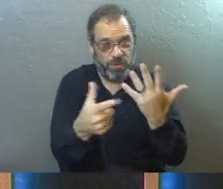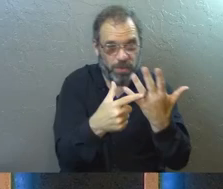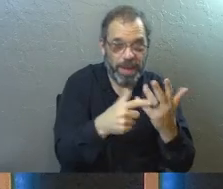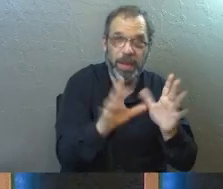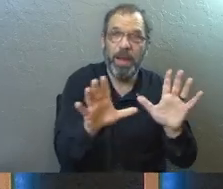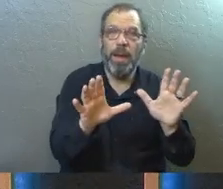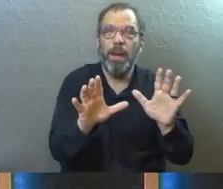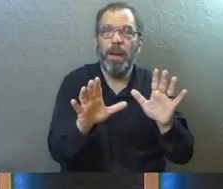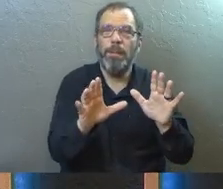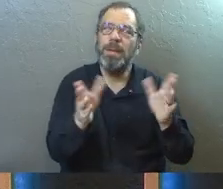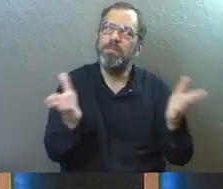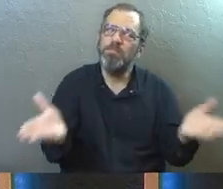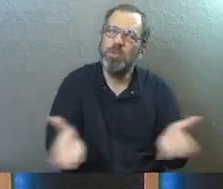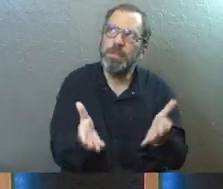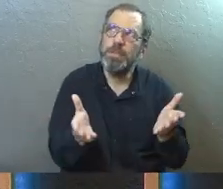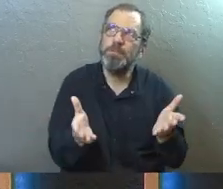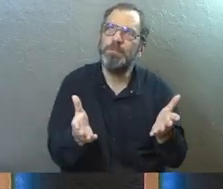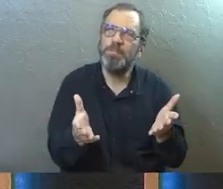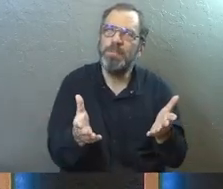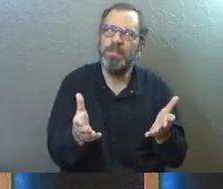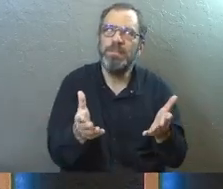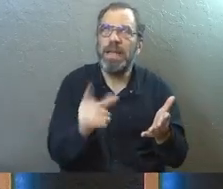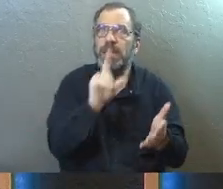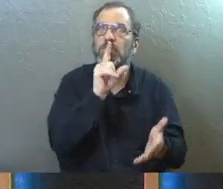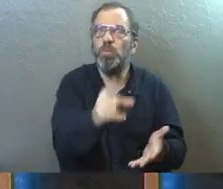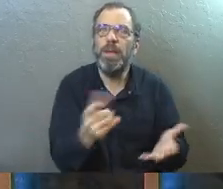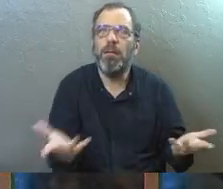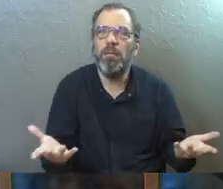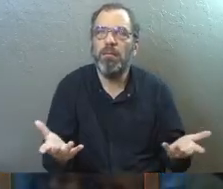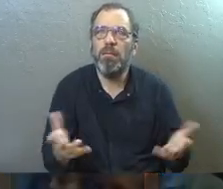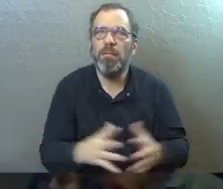But it does encourage us that it's real.